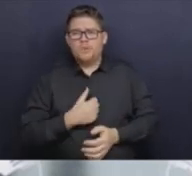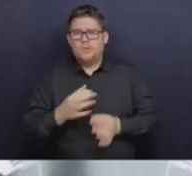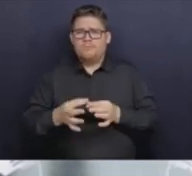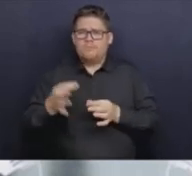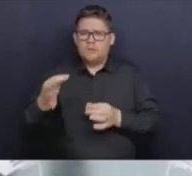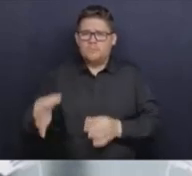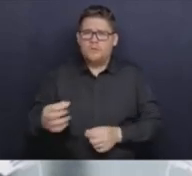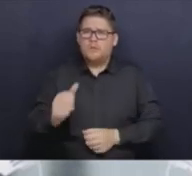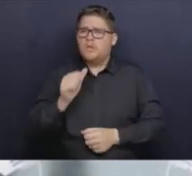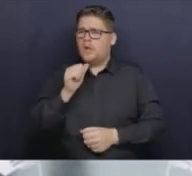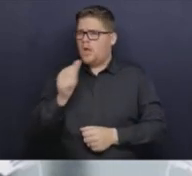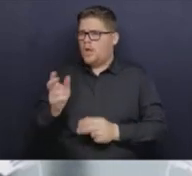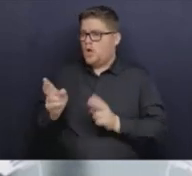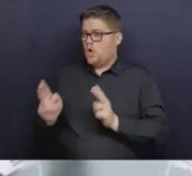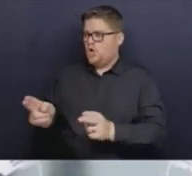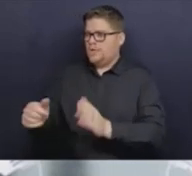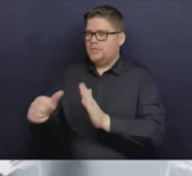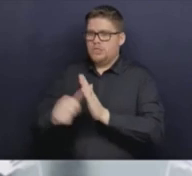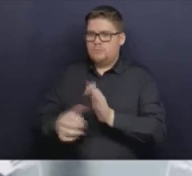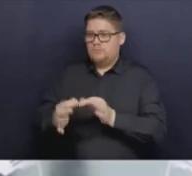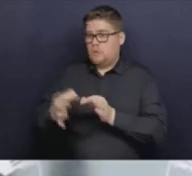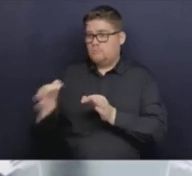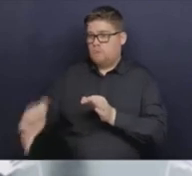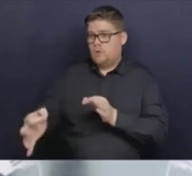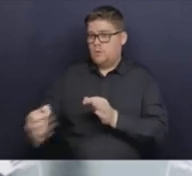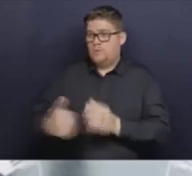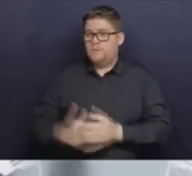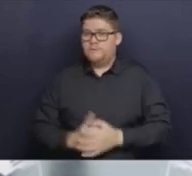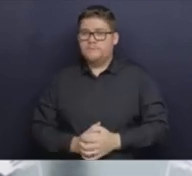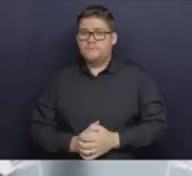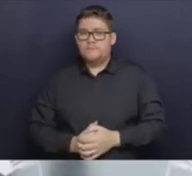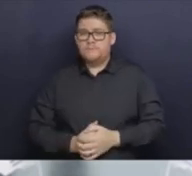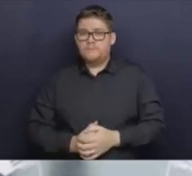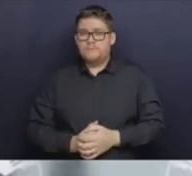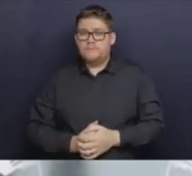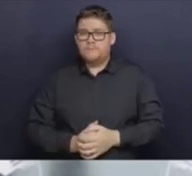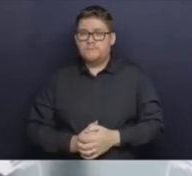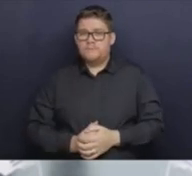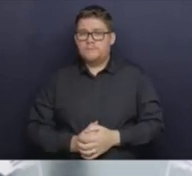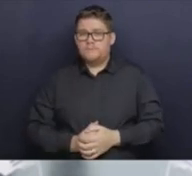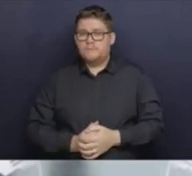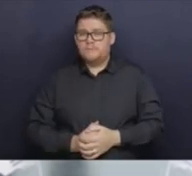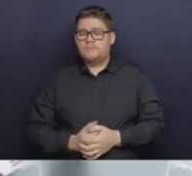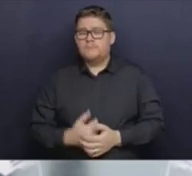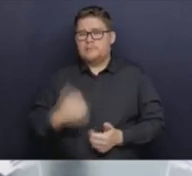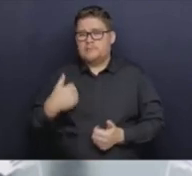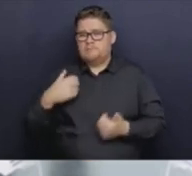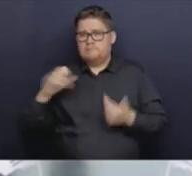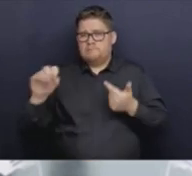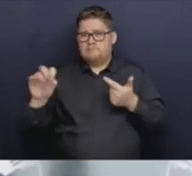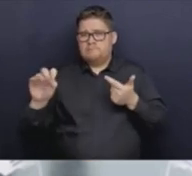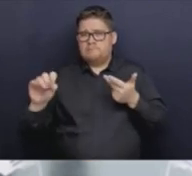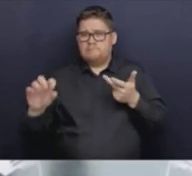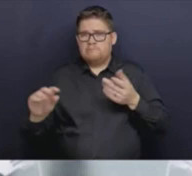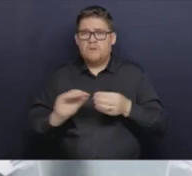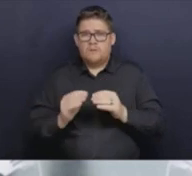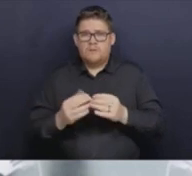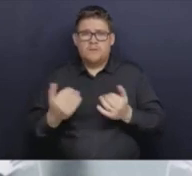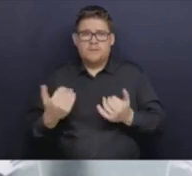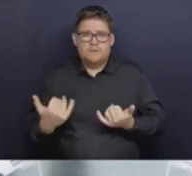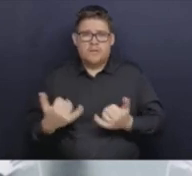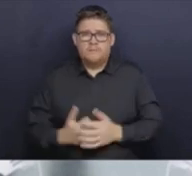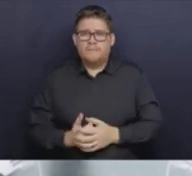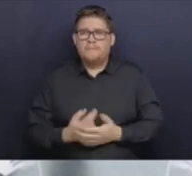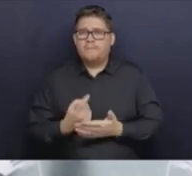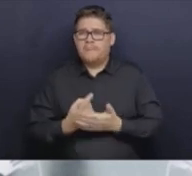surgeries, and we do that in individual cases now. And I laid off the numbers. And just in response to the previous question, that was 23 last